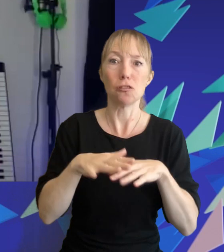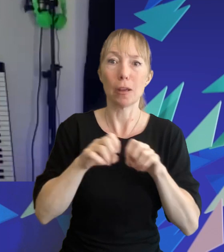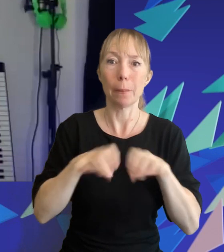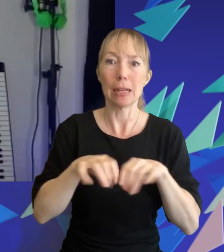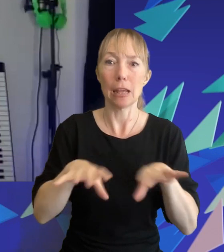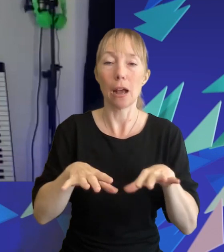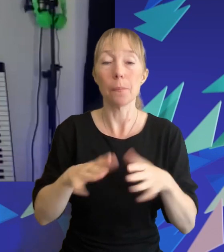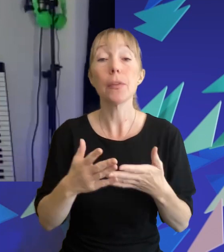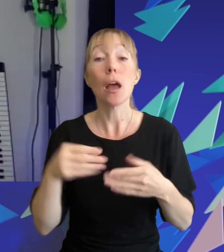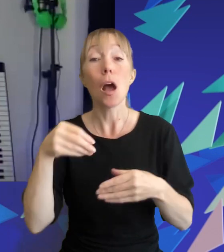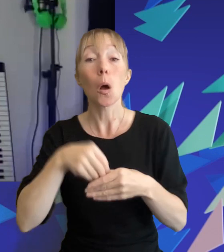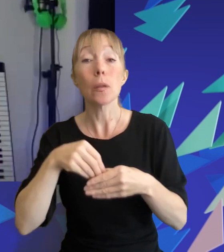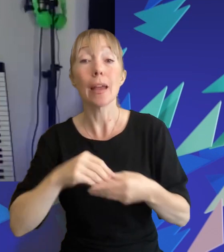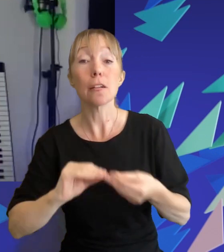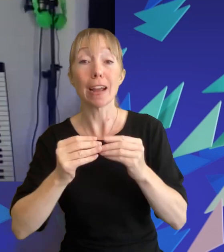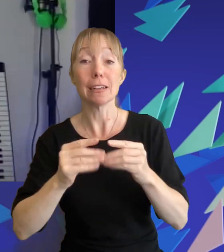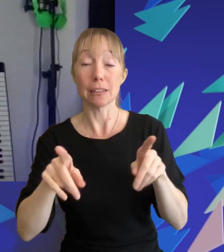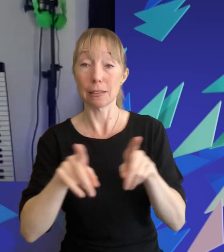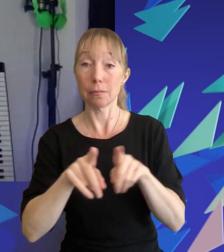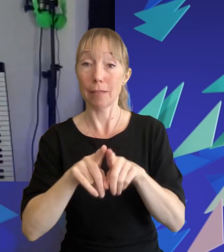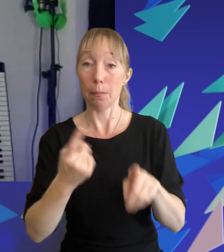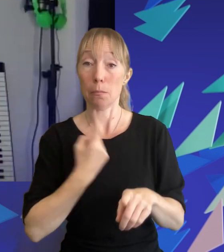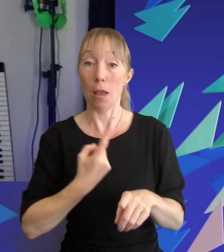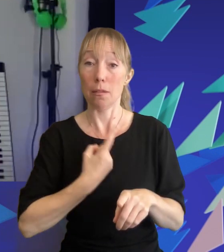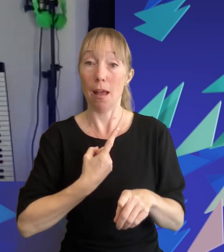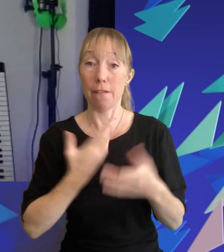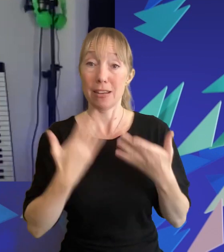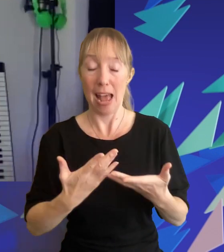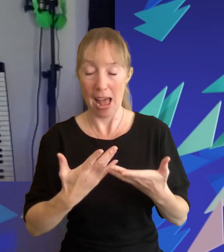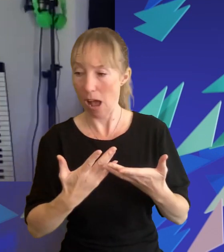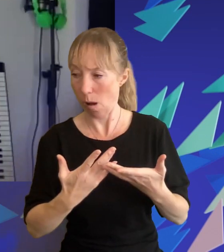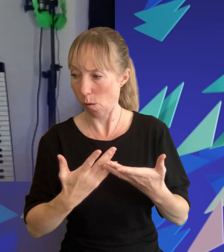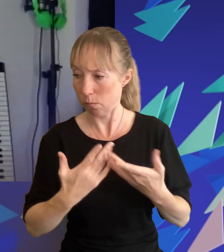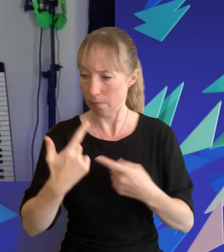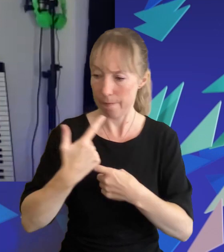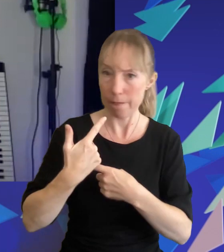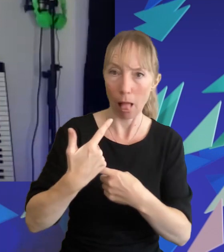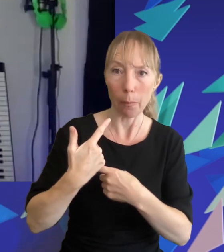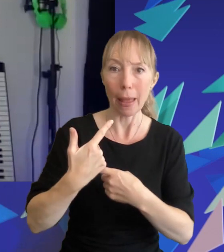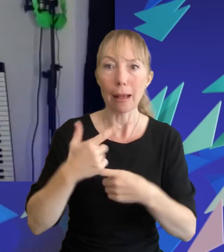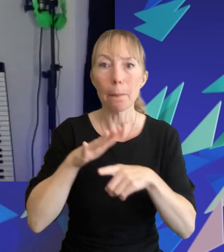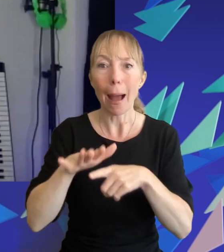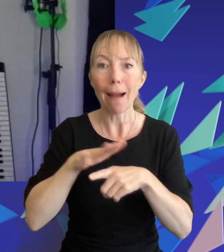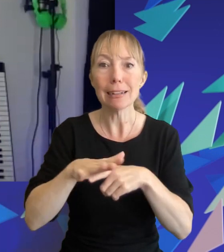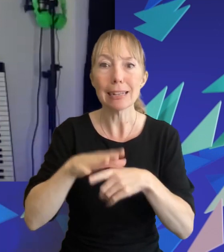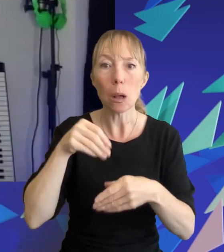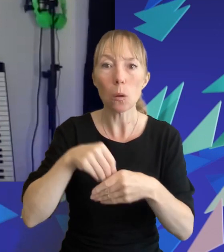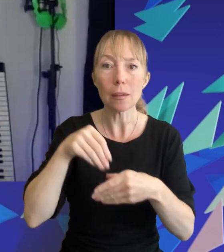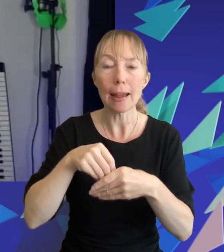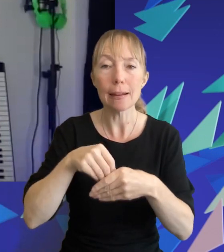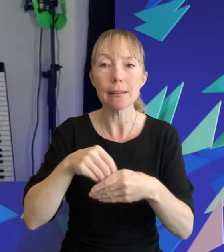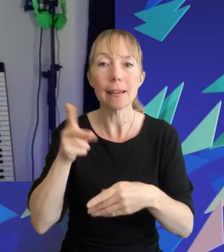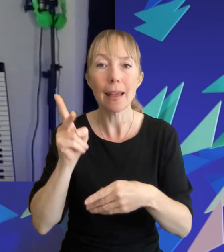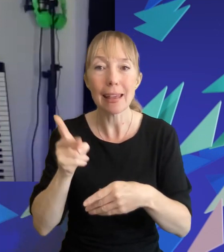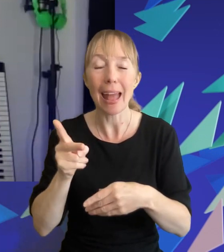content creators like myself who are now creating this sort of parody content again from a place